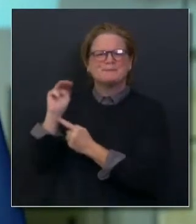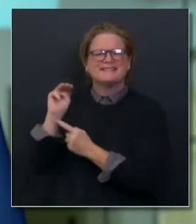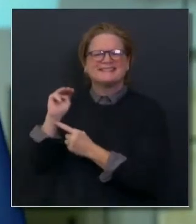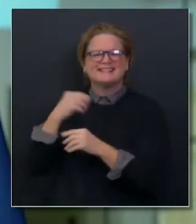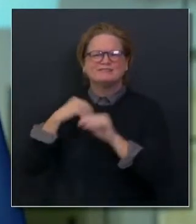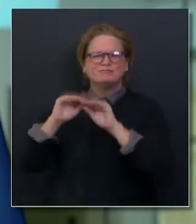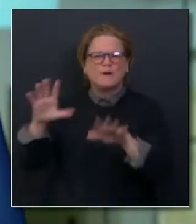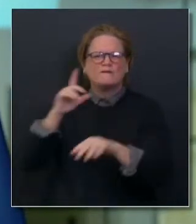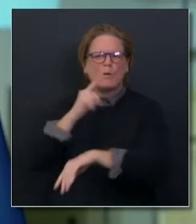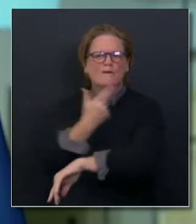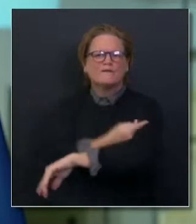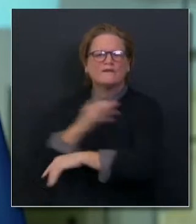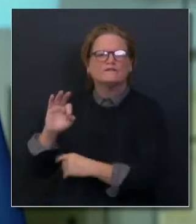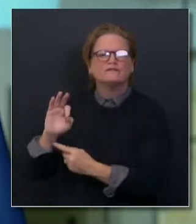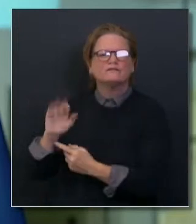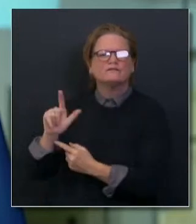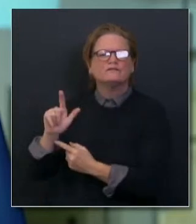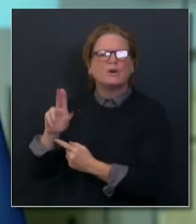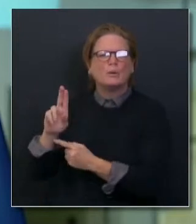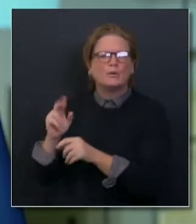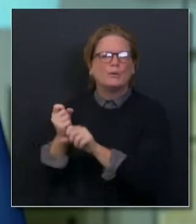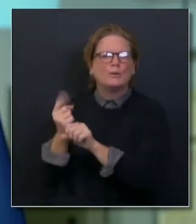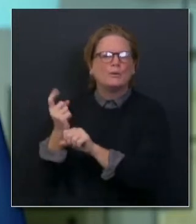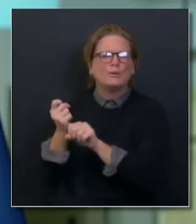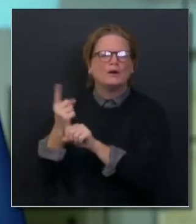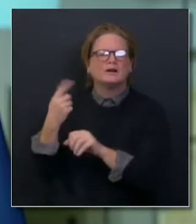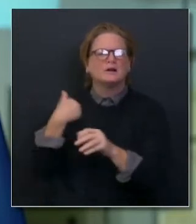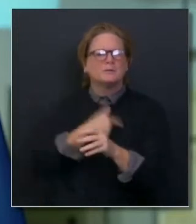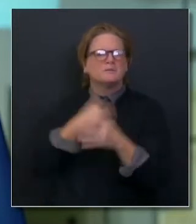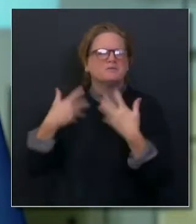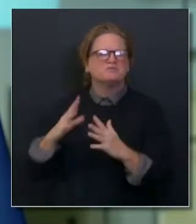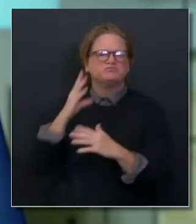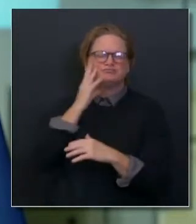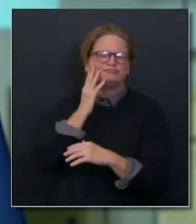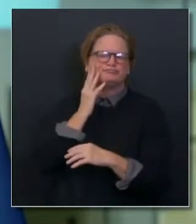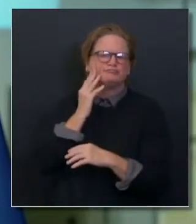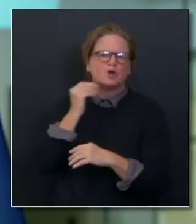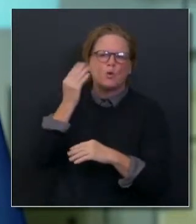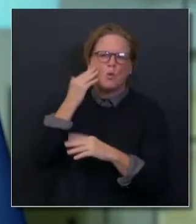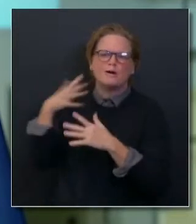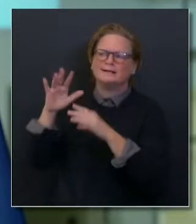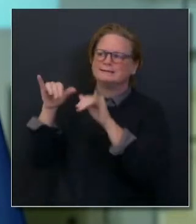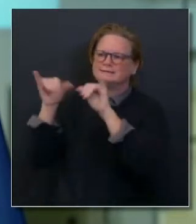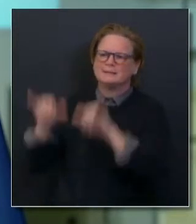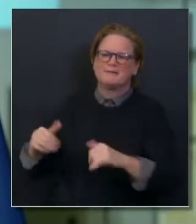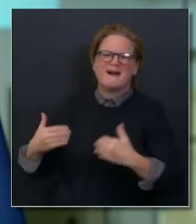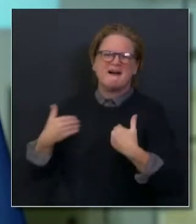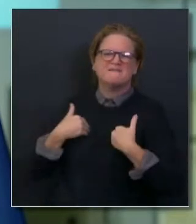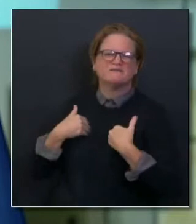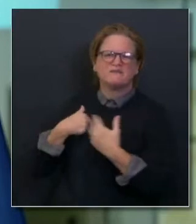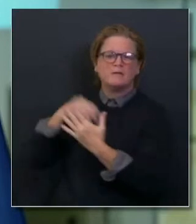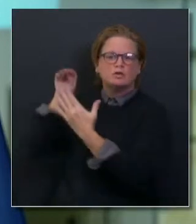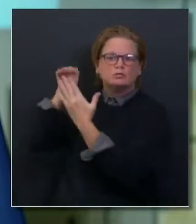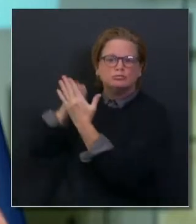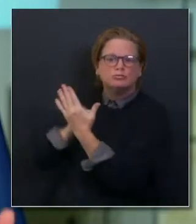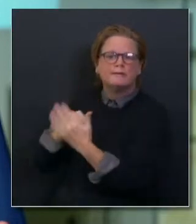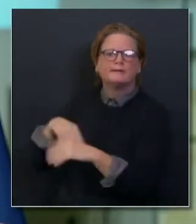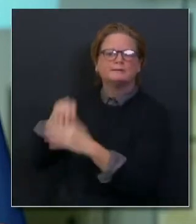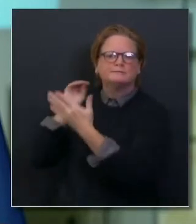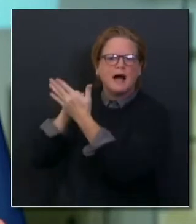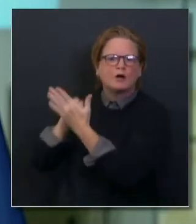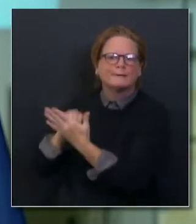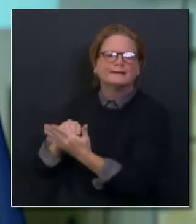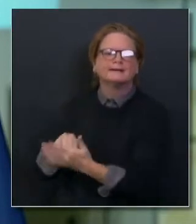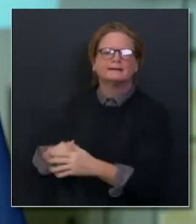at least the bulk of it, on an annual basis, millions and millions of other routine vaccinations each and every year. There's a registry, it's well-established, that